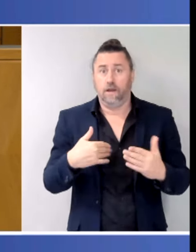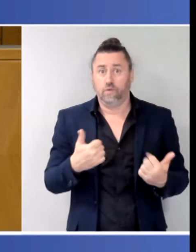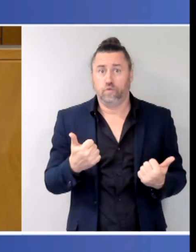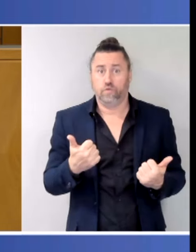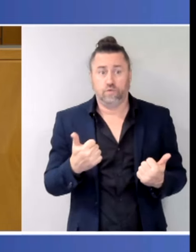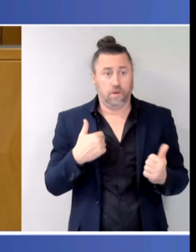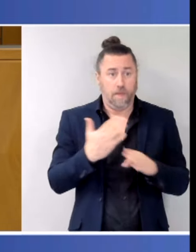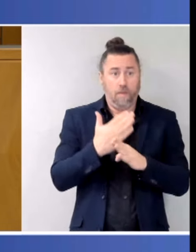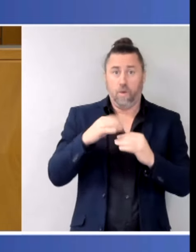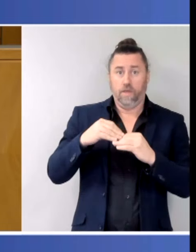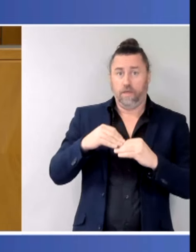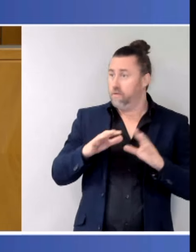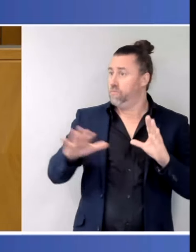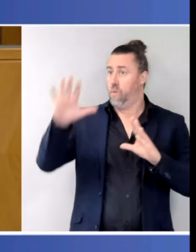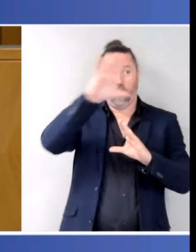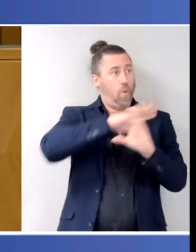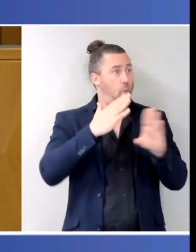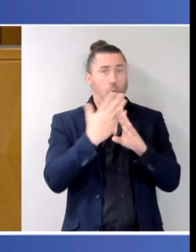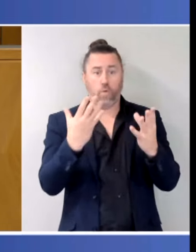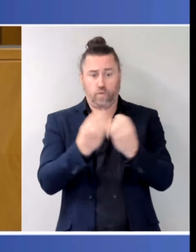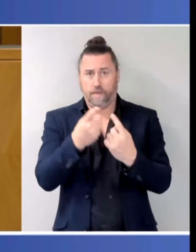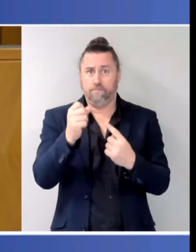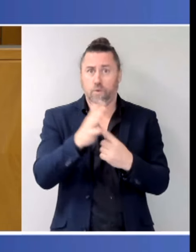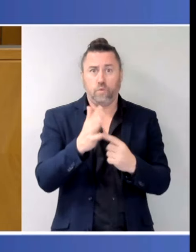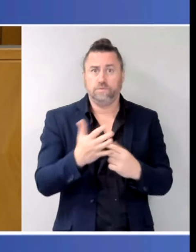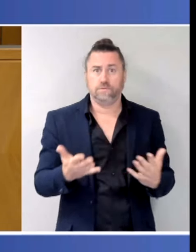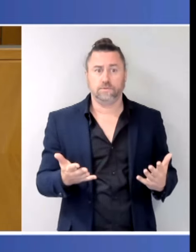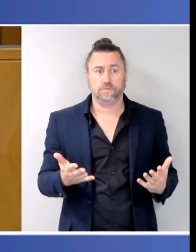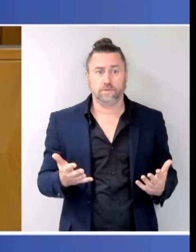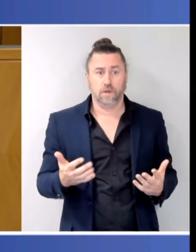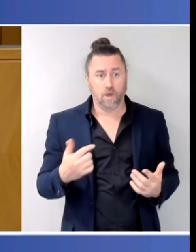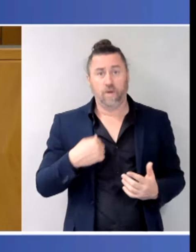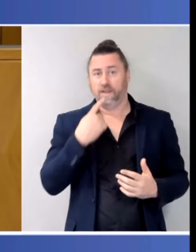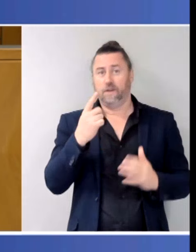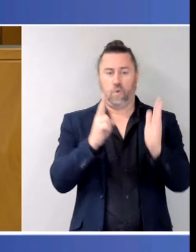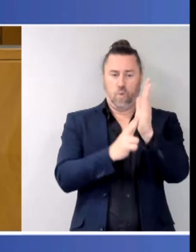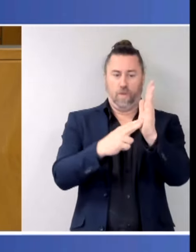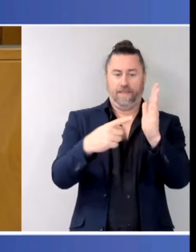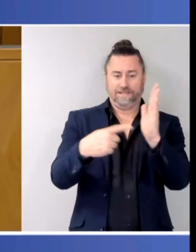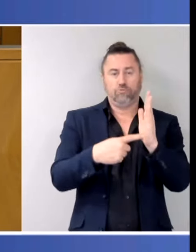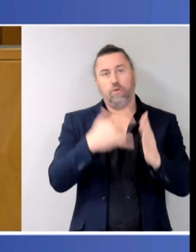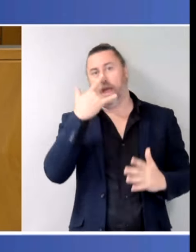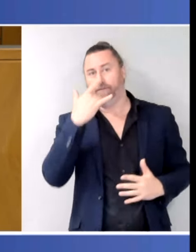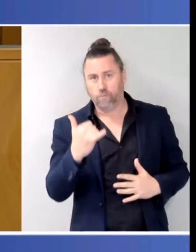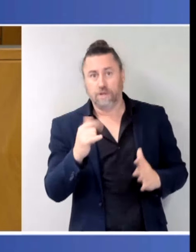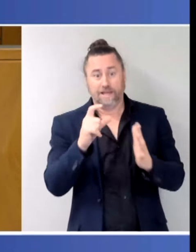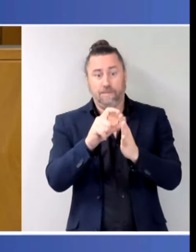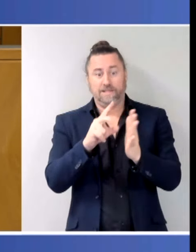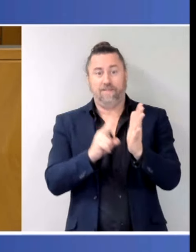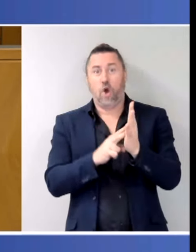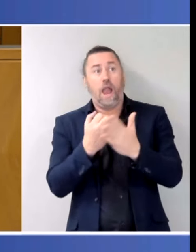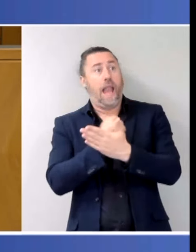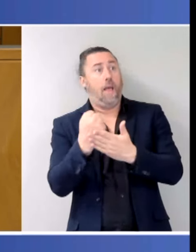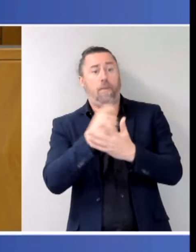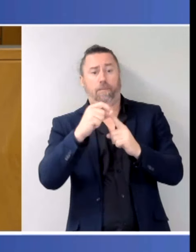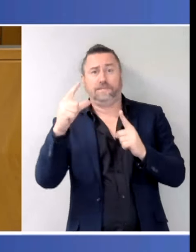on this issue. We've been very clear that the Territory is over-represented in domestic violence statistics, and I think all of my